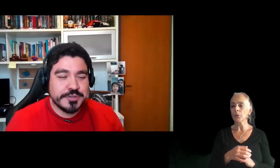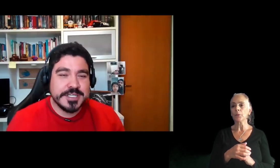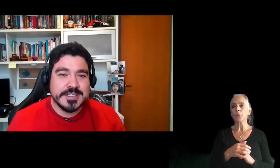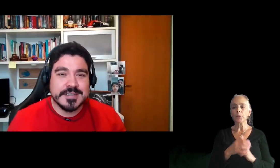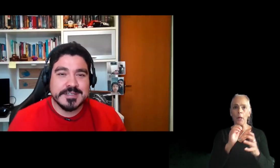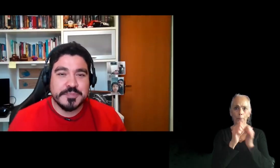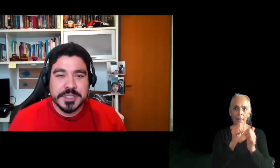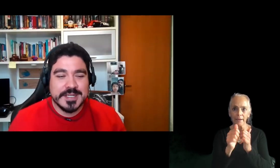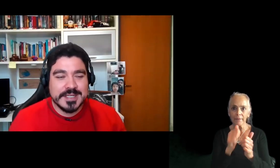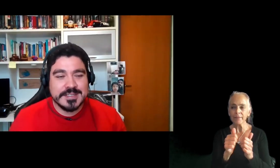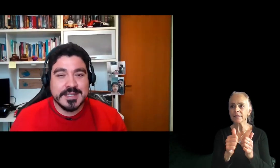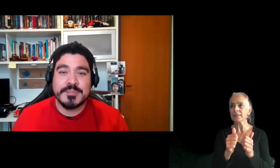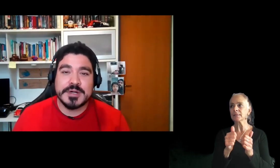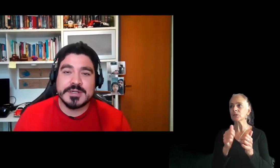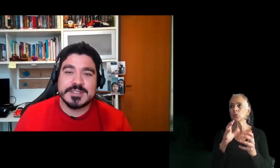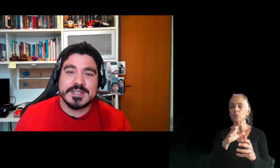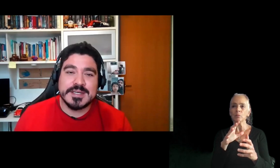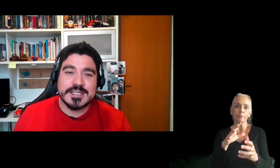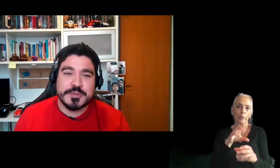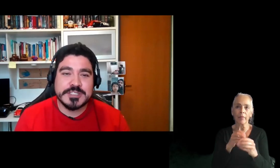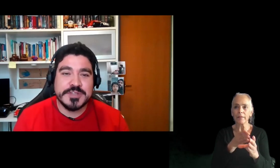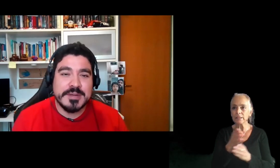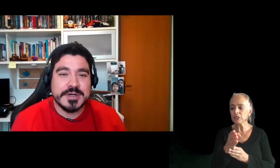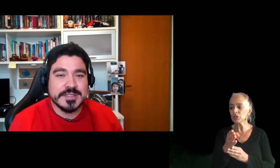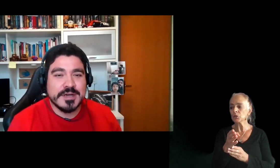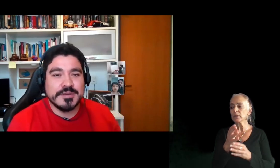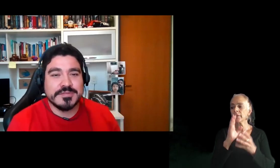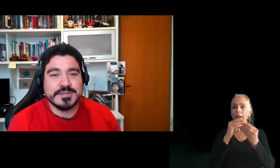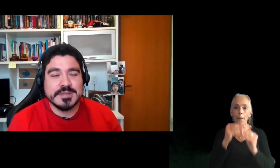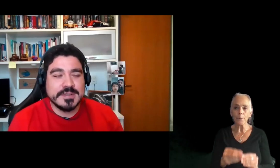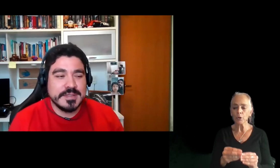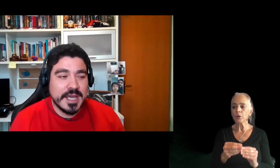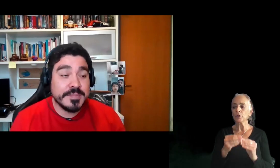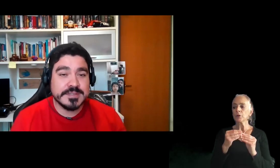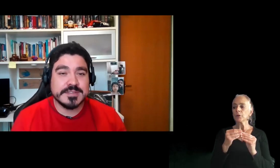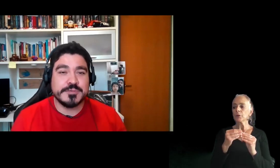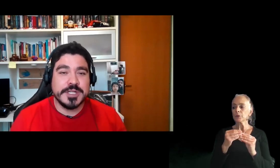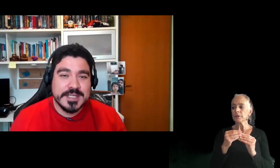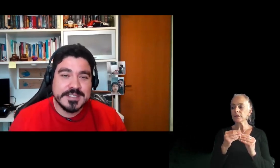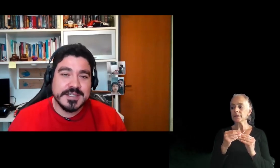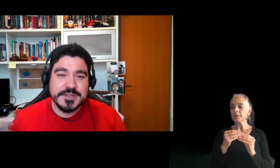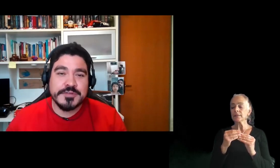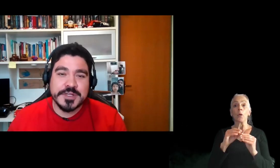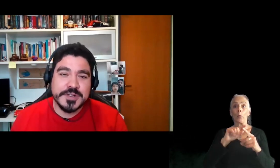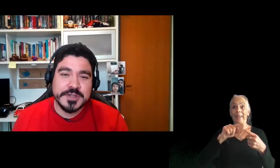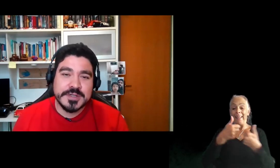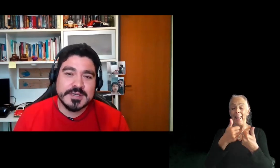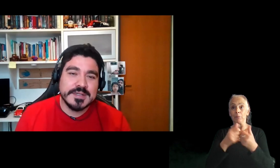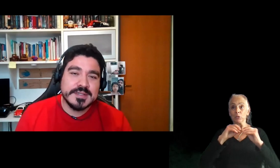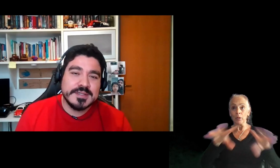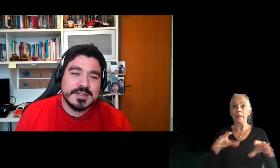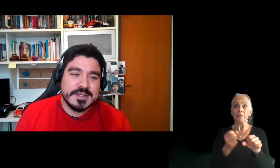the industry's billing numbers and the expressive numbers of games released year after